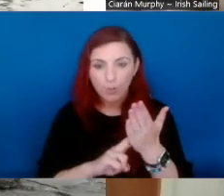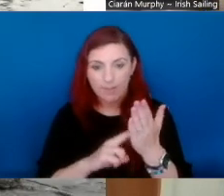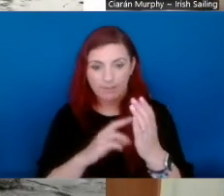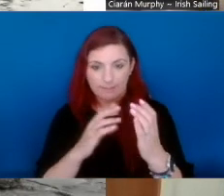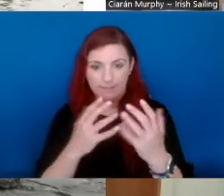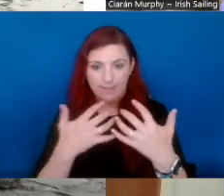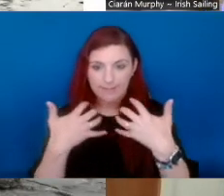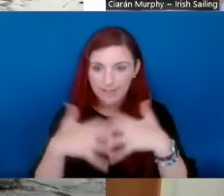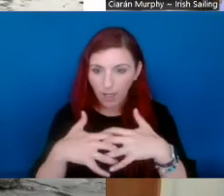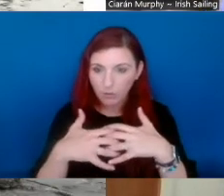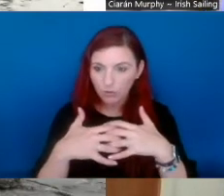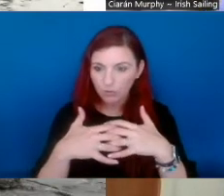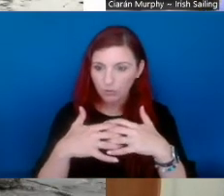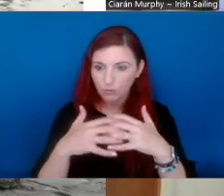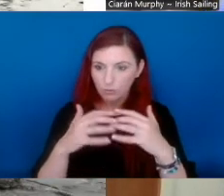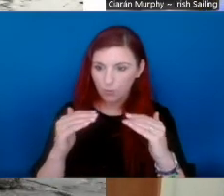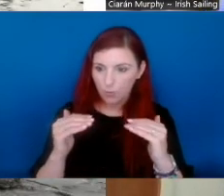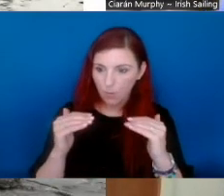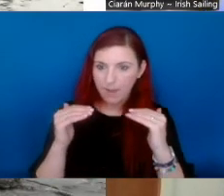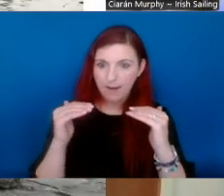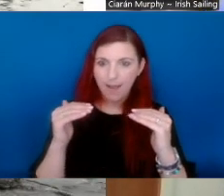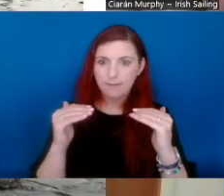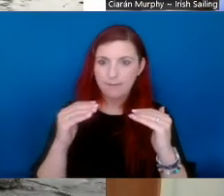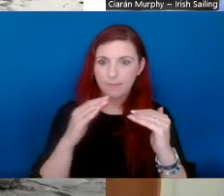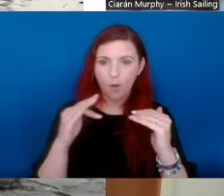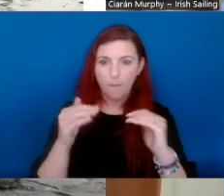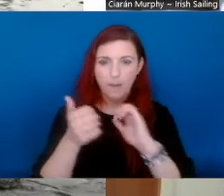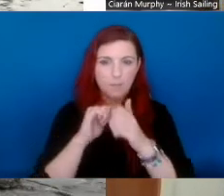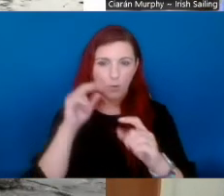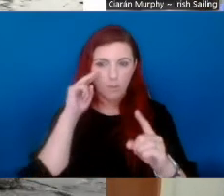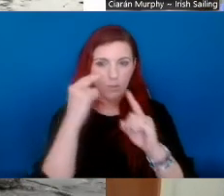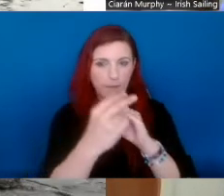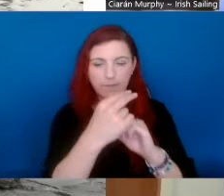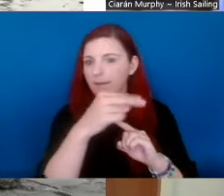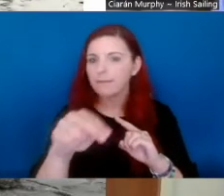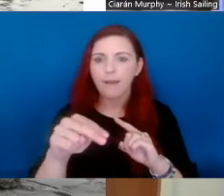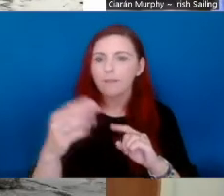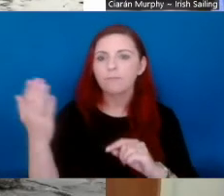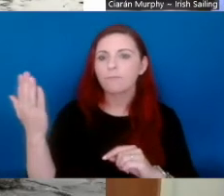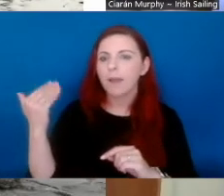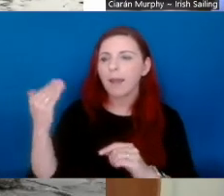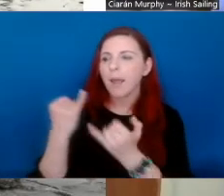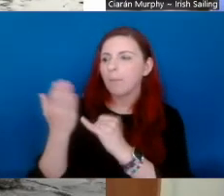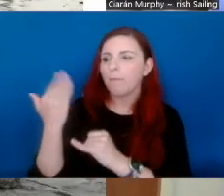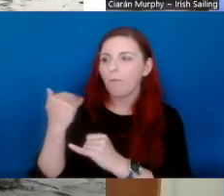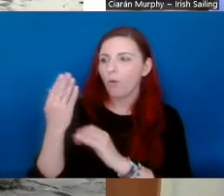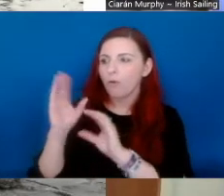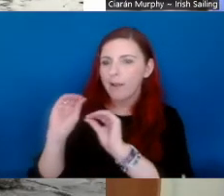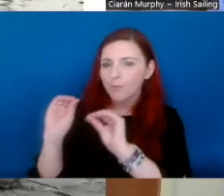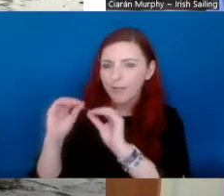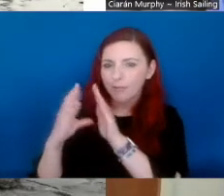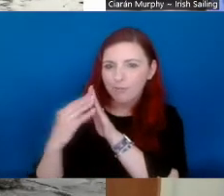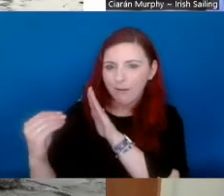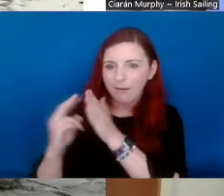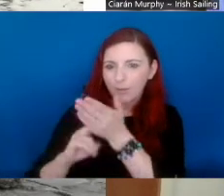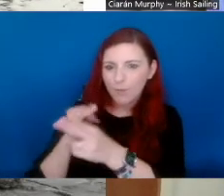to enhance from a sporting perspective rather than the traditional educational model that we'll be using the school. Brilliant.